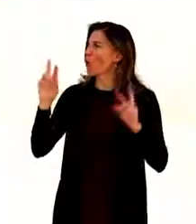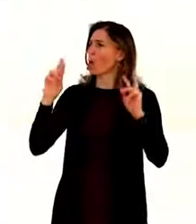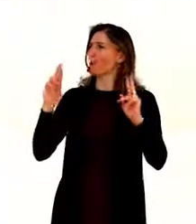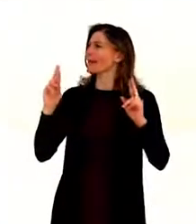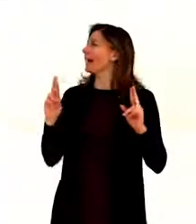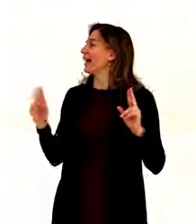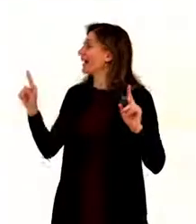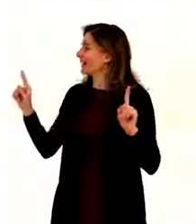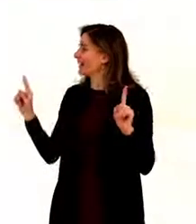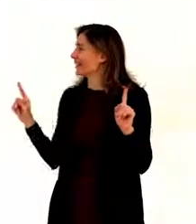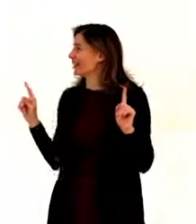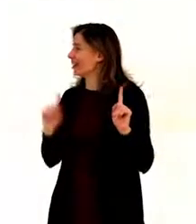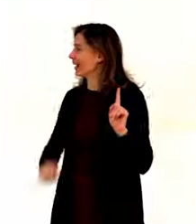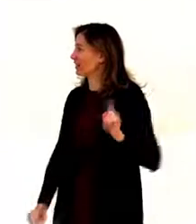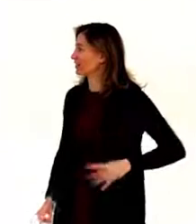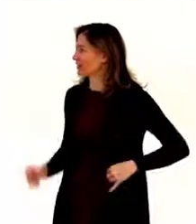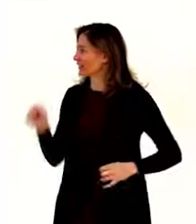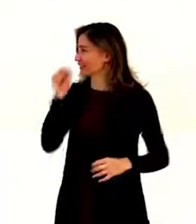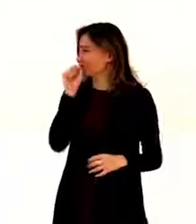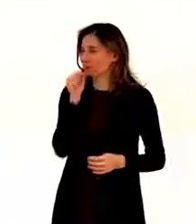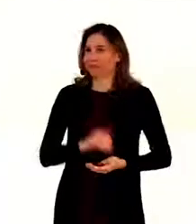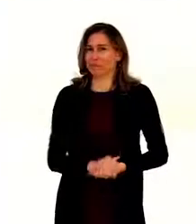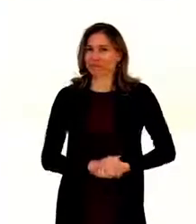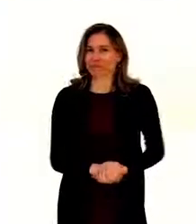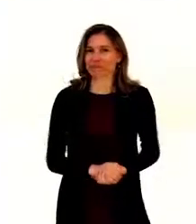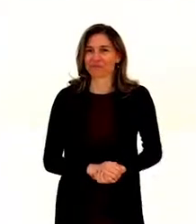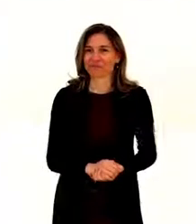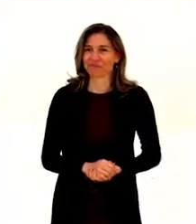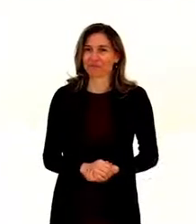clear, especially for our hard-working interpreters.